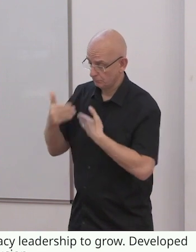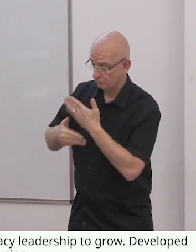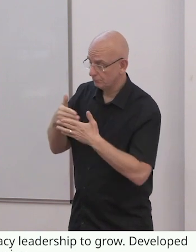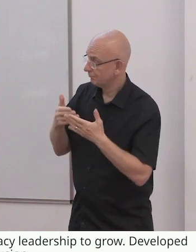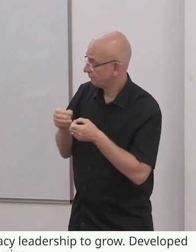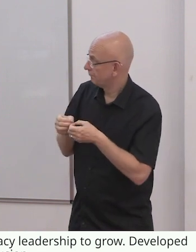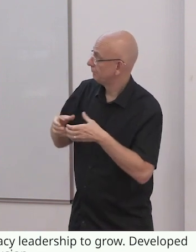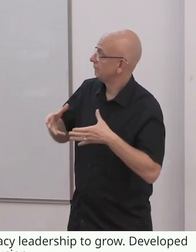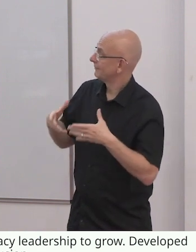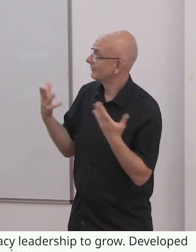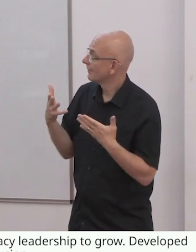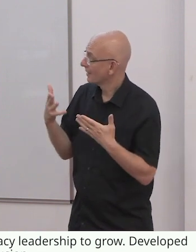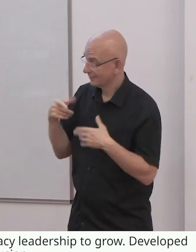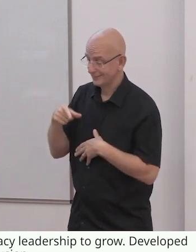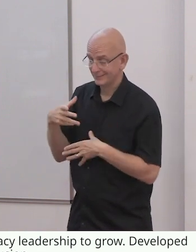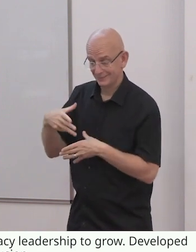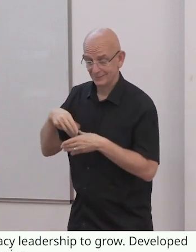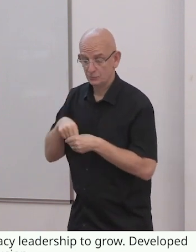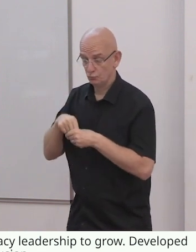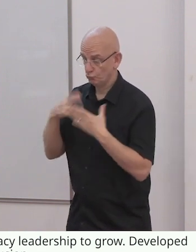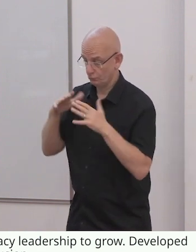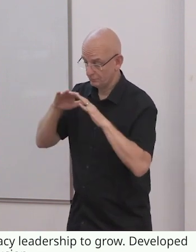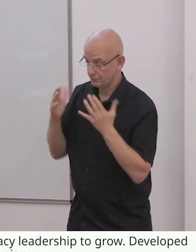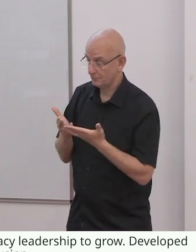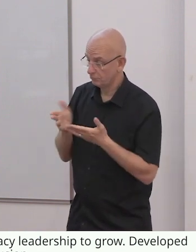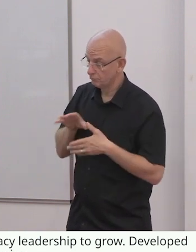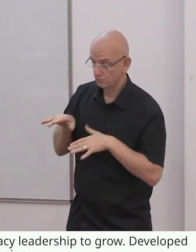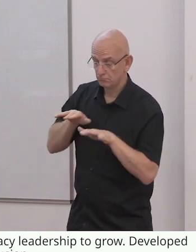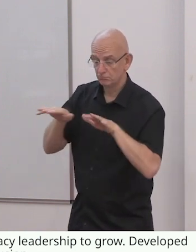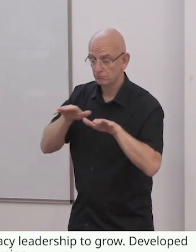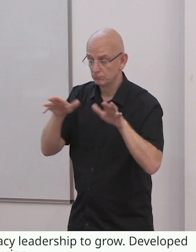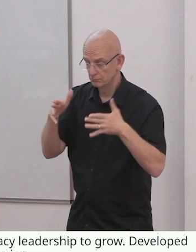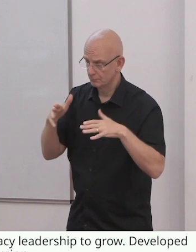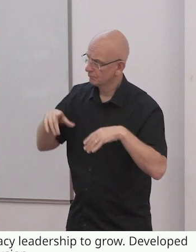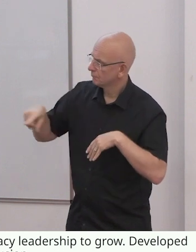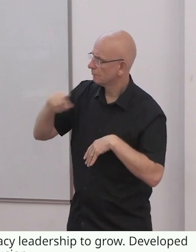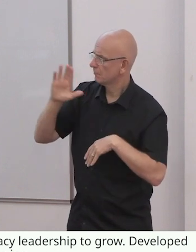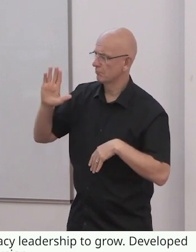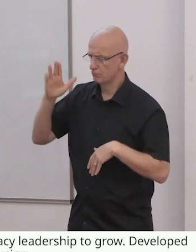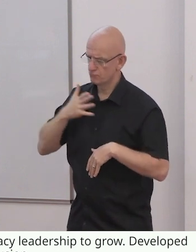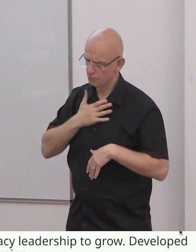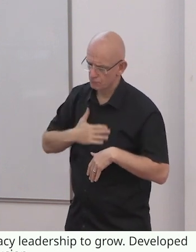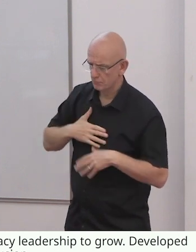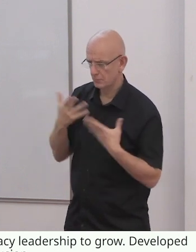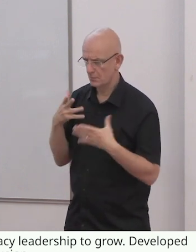inclusion. So I'm now going to talk to you more about Catalyst.